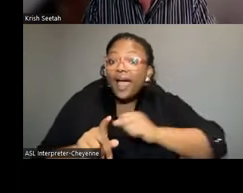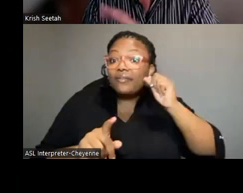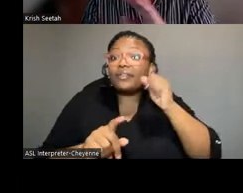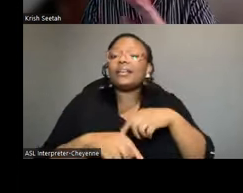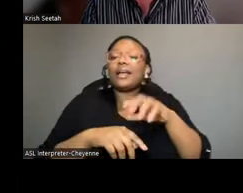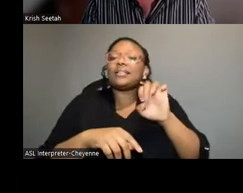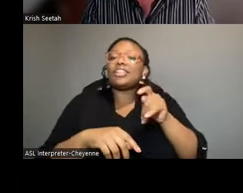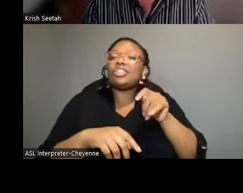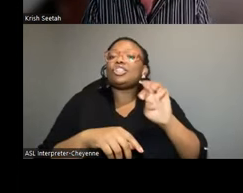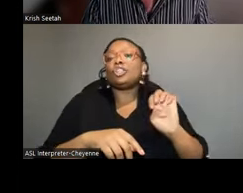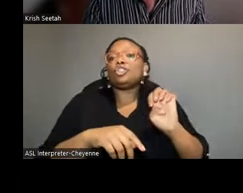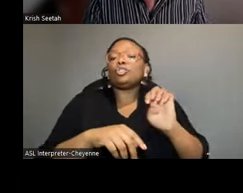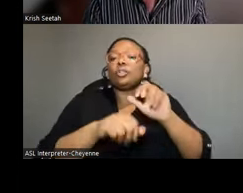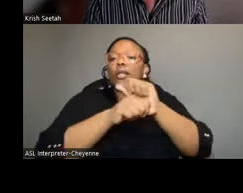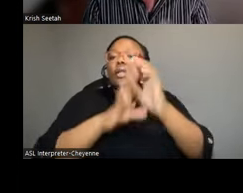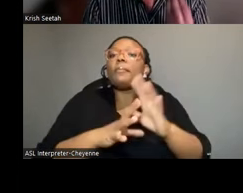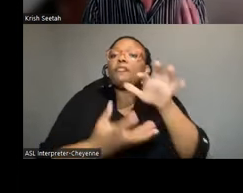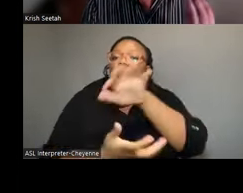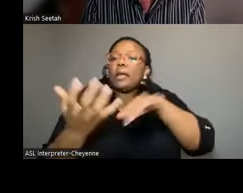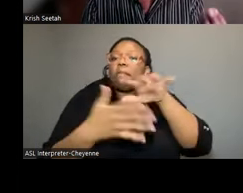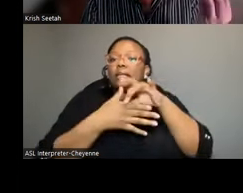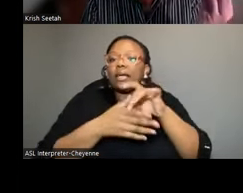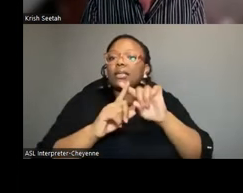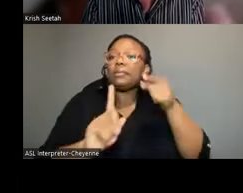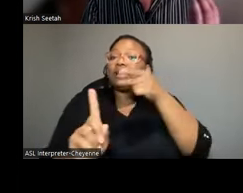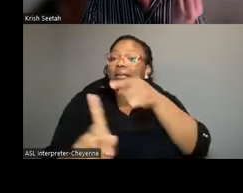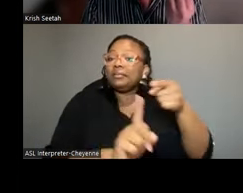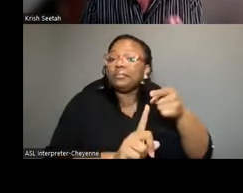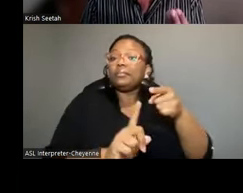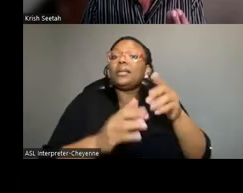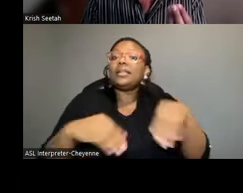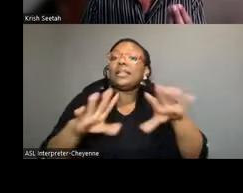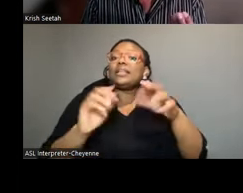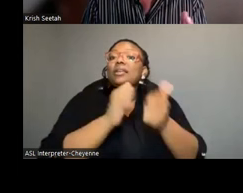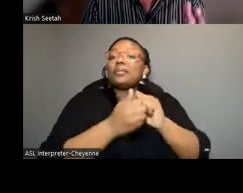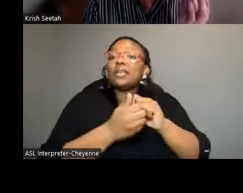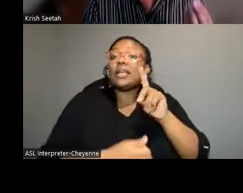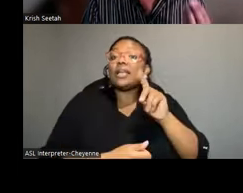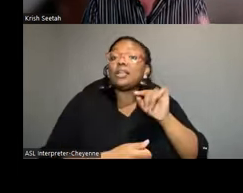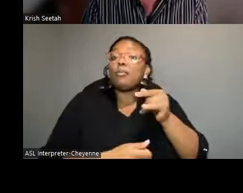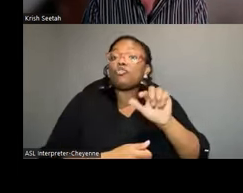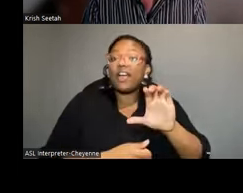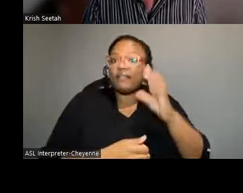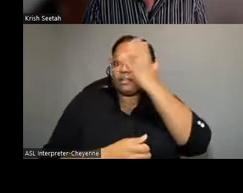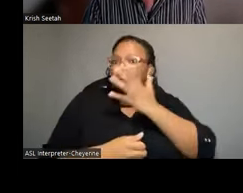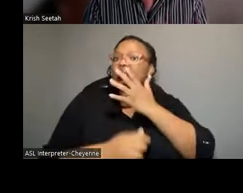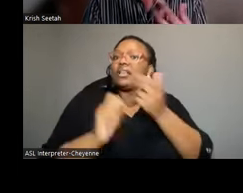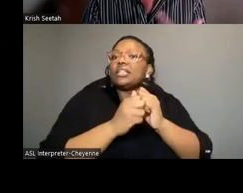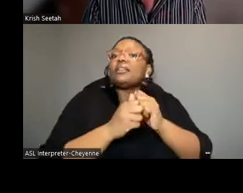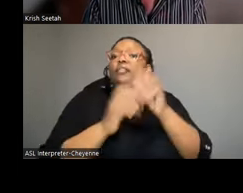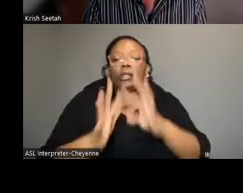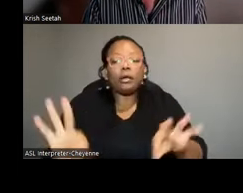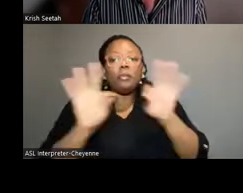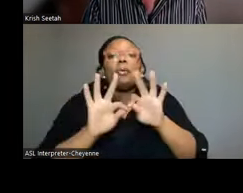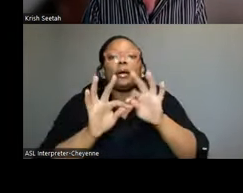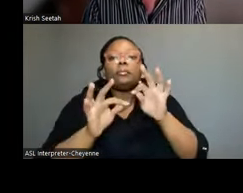laborers as well. So it's a much more mixed context. But these points, landscape change and demographic change, are really key to the disease story that